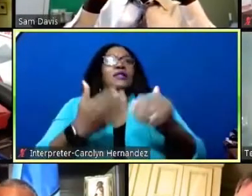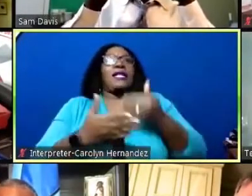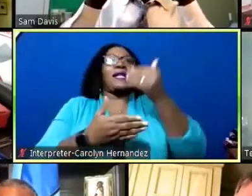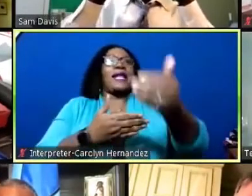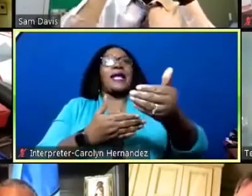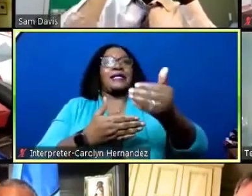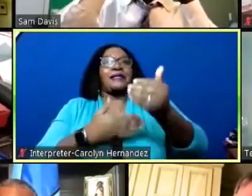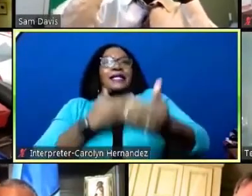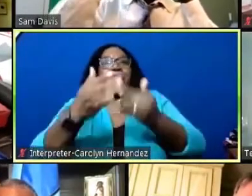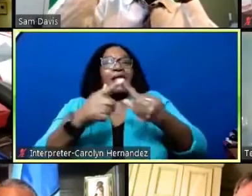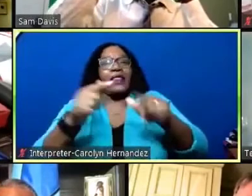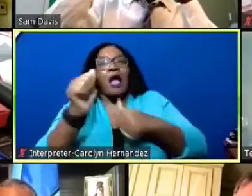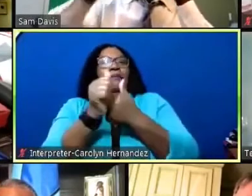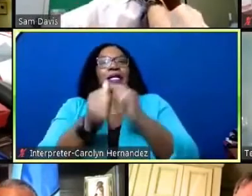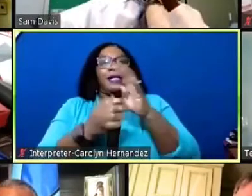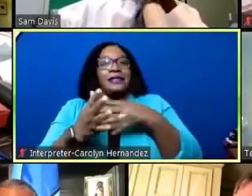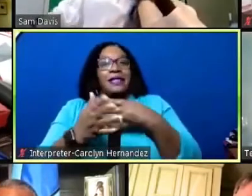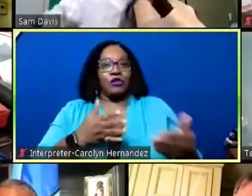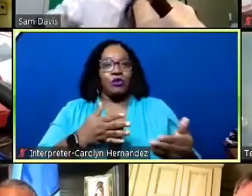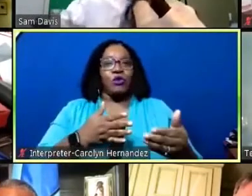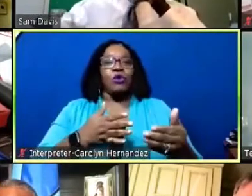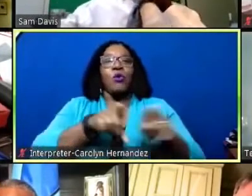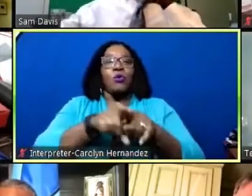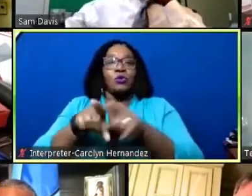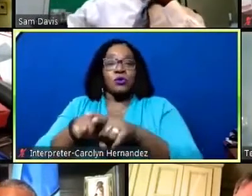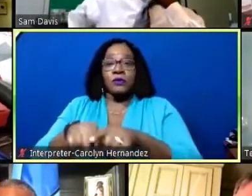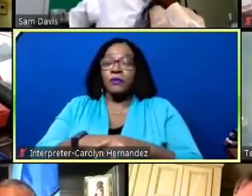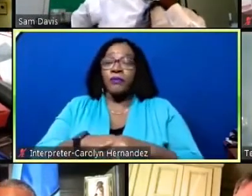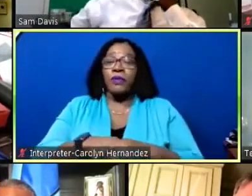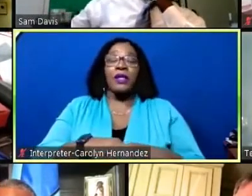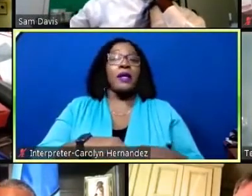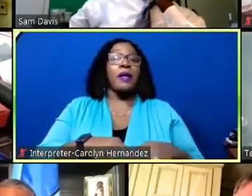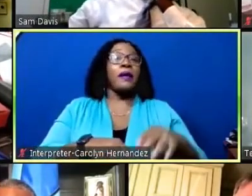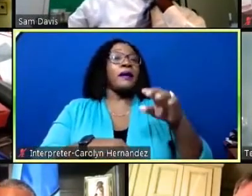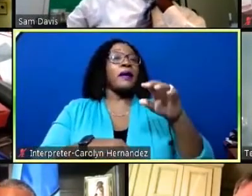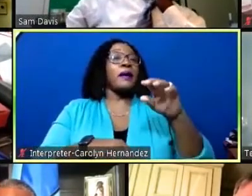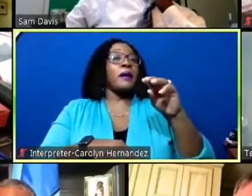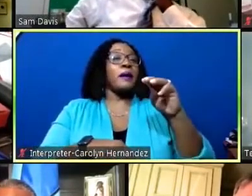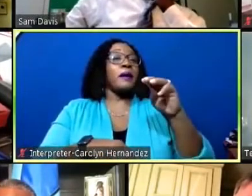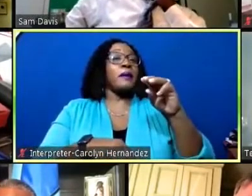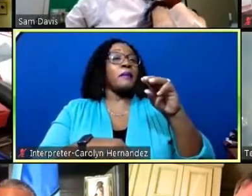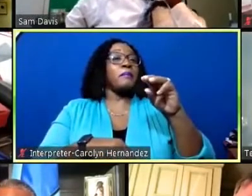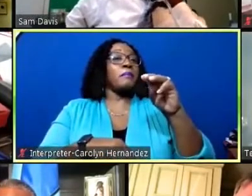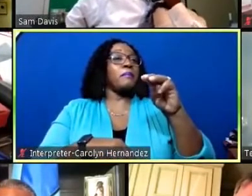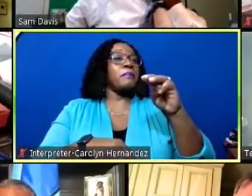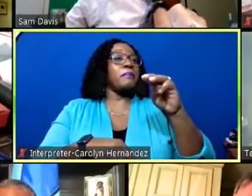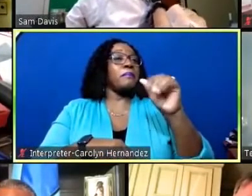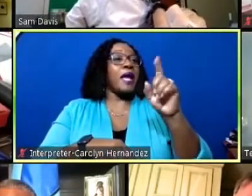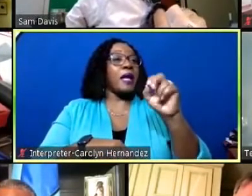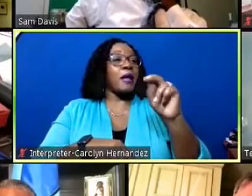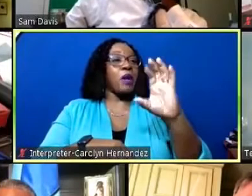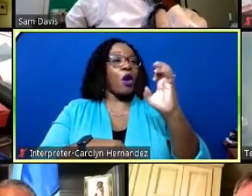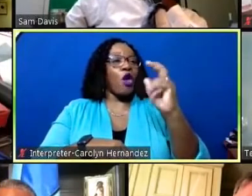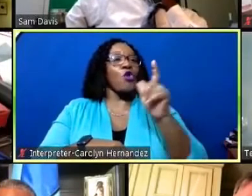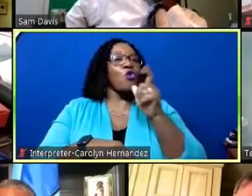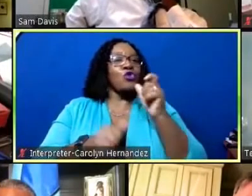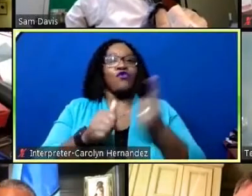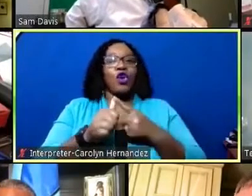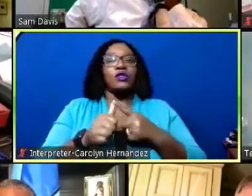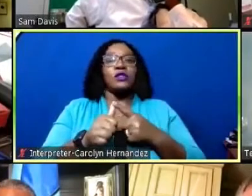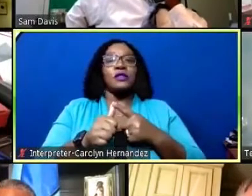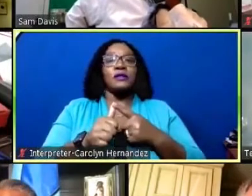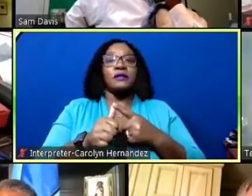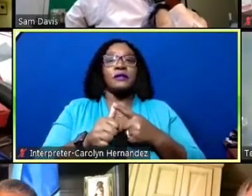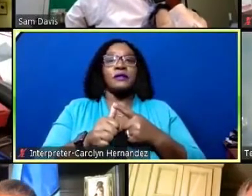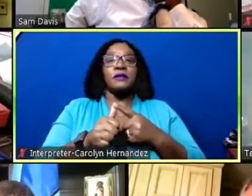an updated schedule um uh as well um madam clerk um who do we have up first and would you restate the